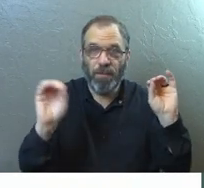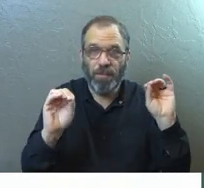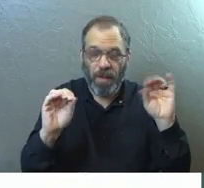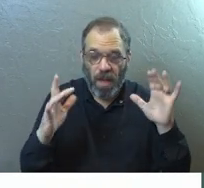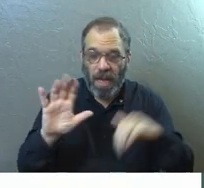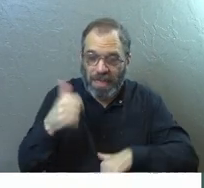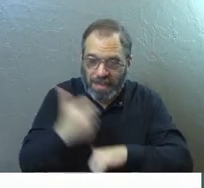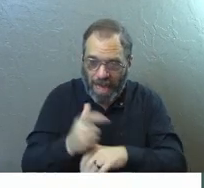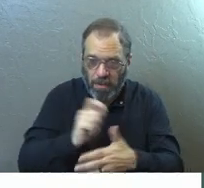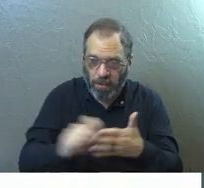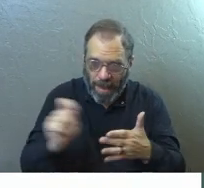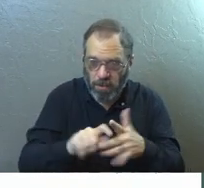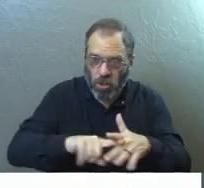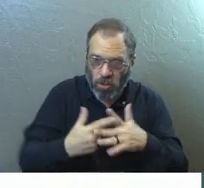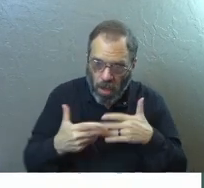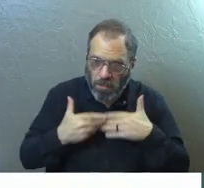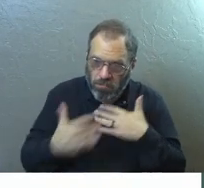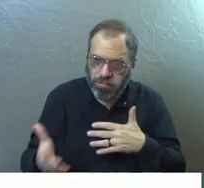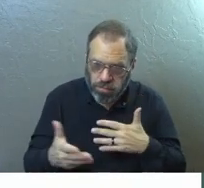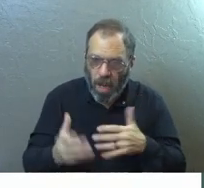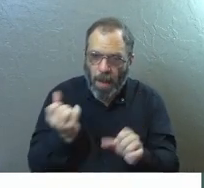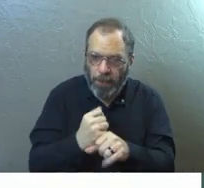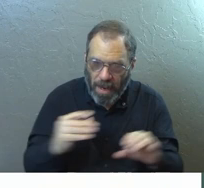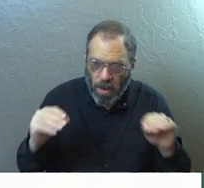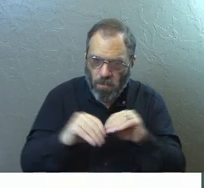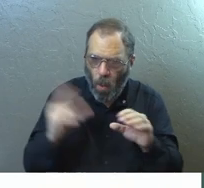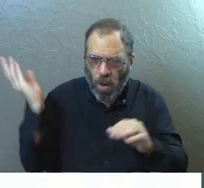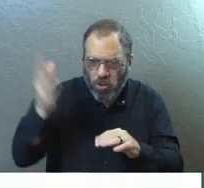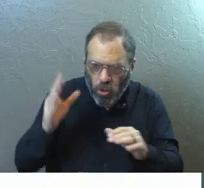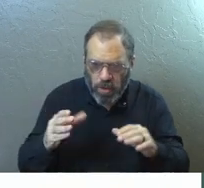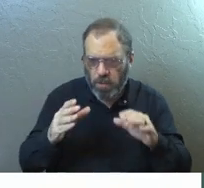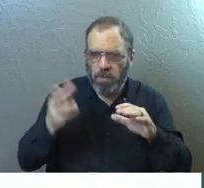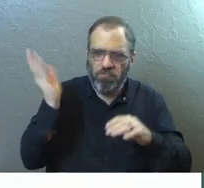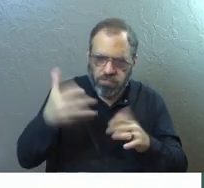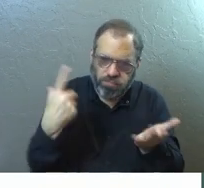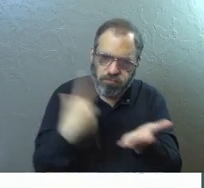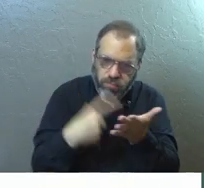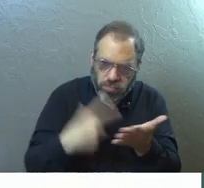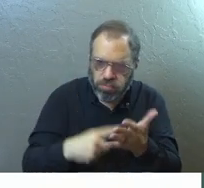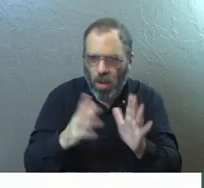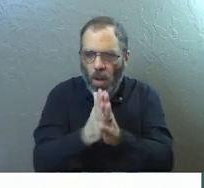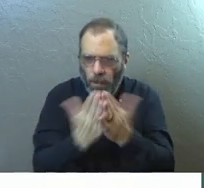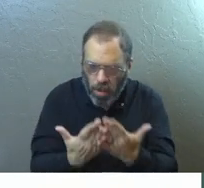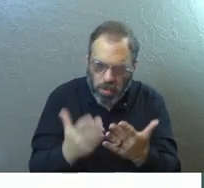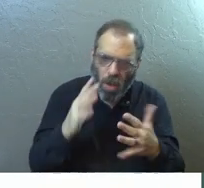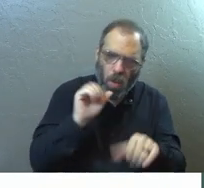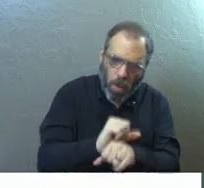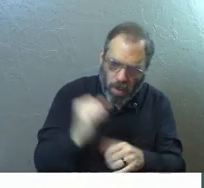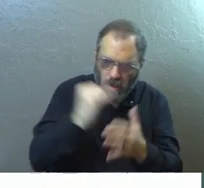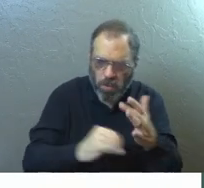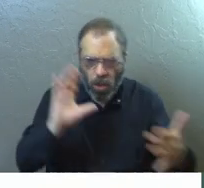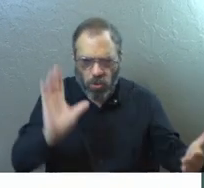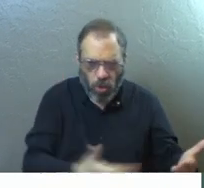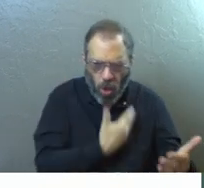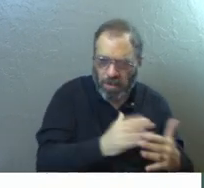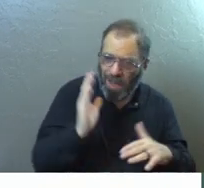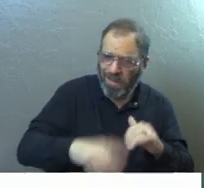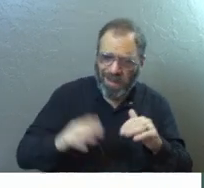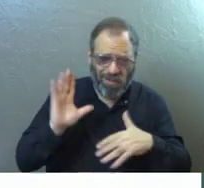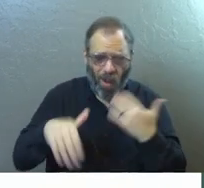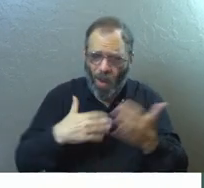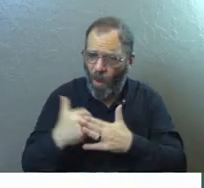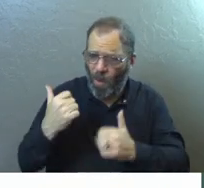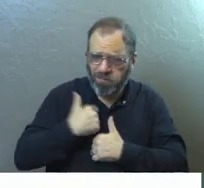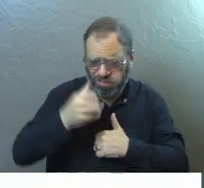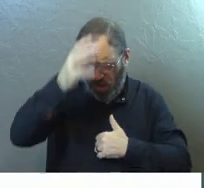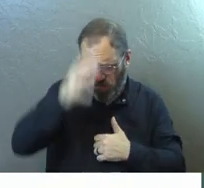He set more pens in motion and furnished themes for more sermons, orations, discussions, learned volumes, works of art, songs of praise, than the whole